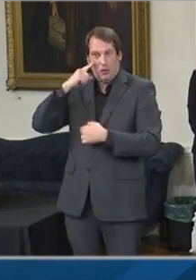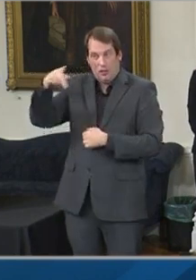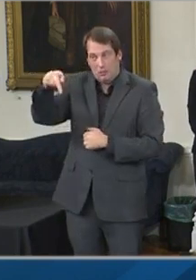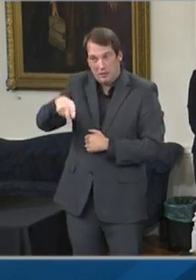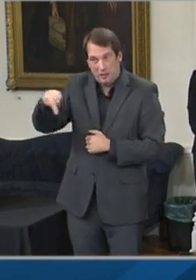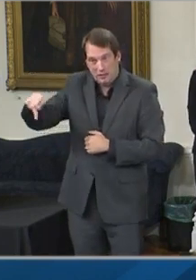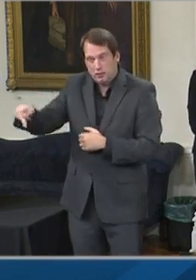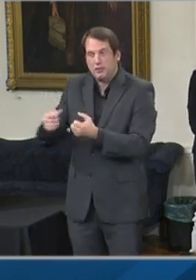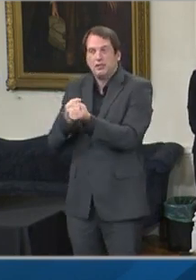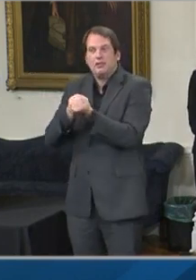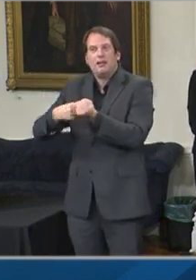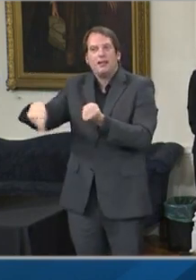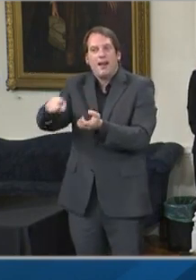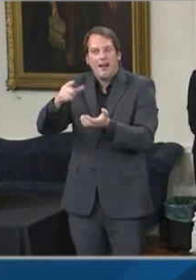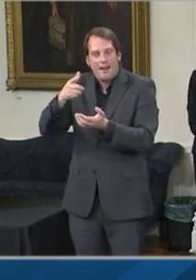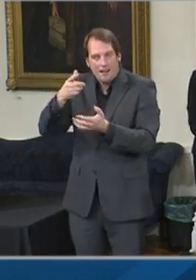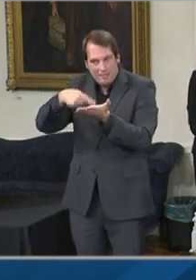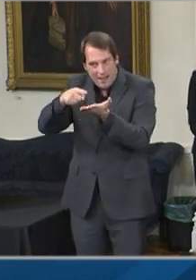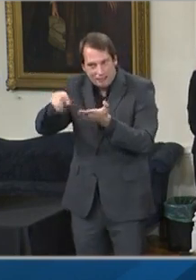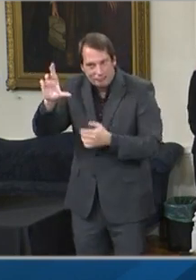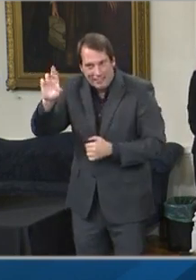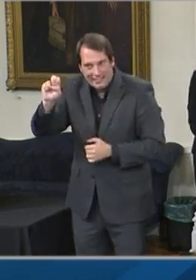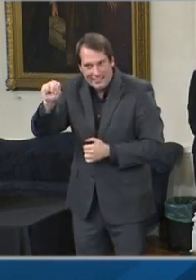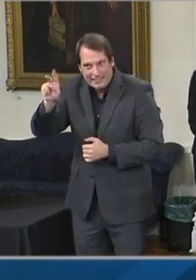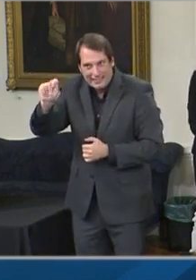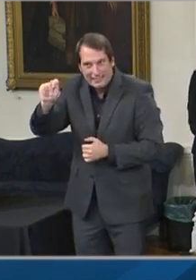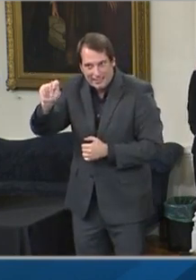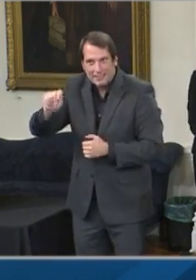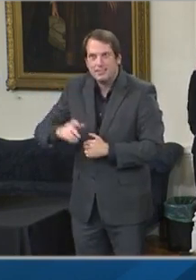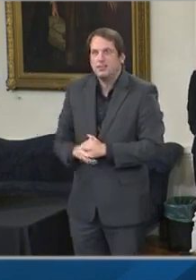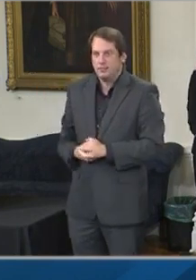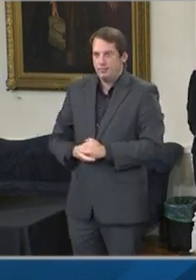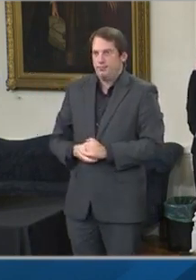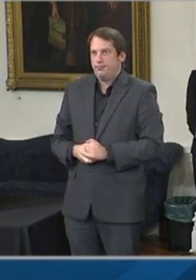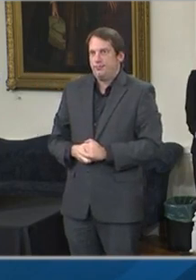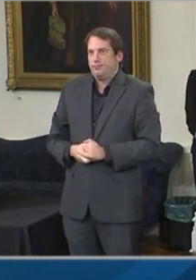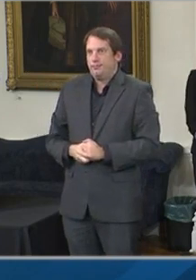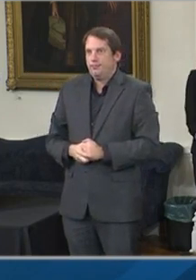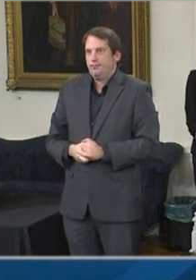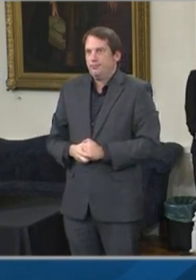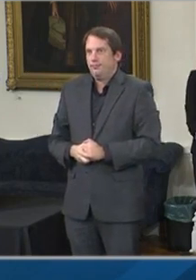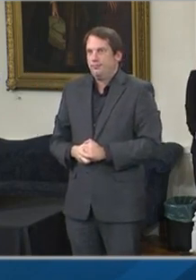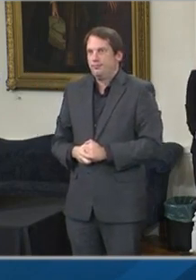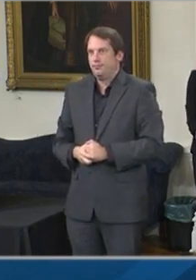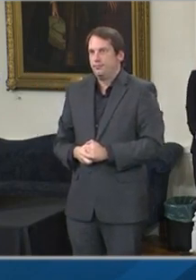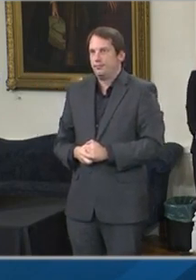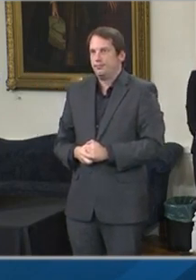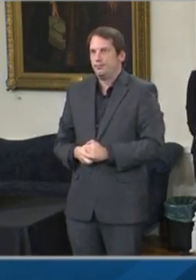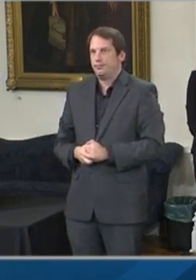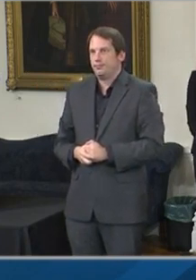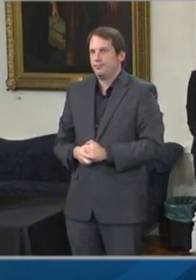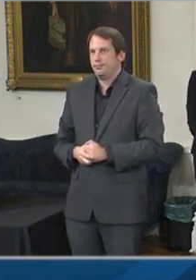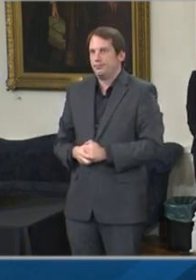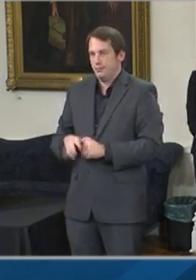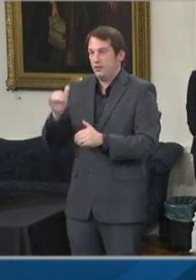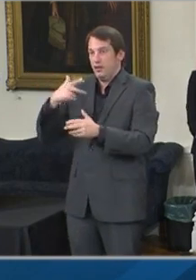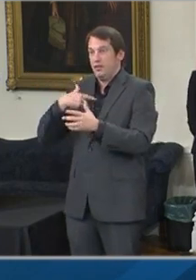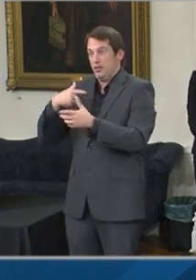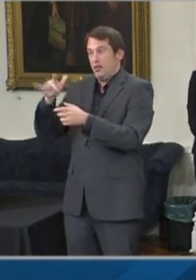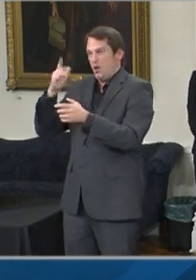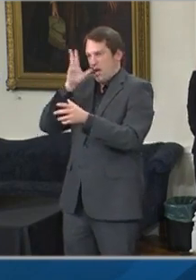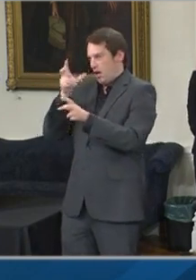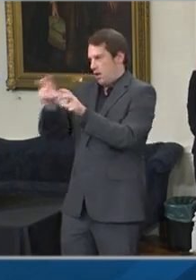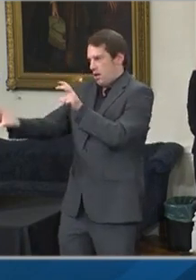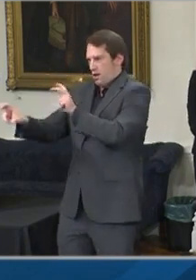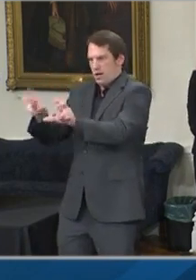We are providing this funding to local jurisdictions who will be able to distribute these available funds to